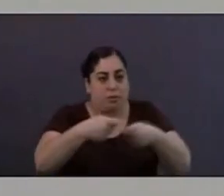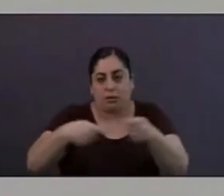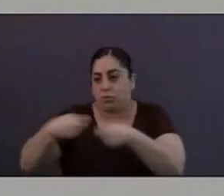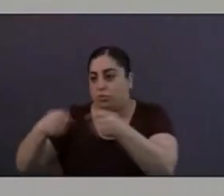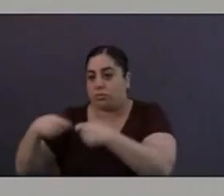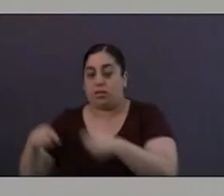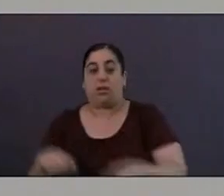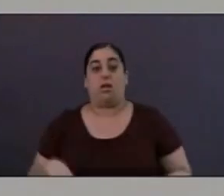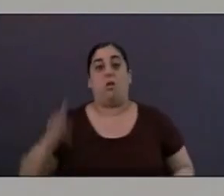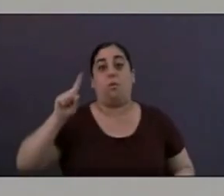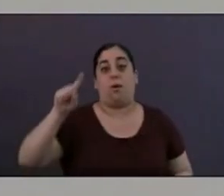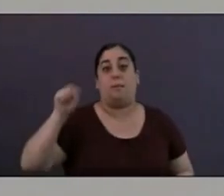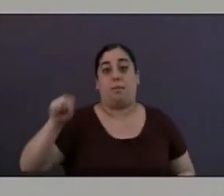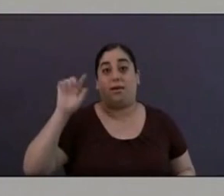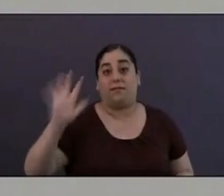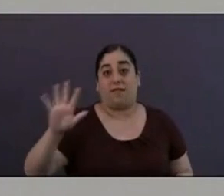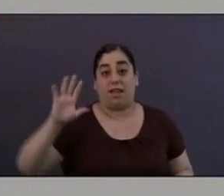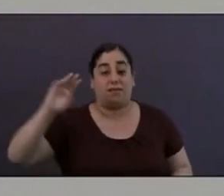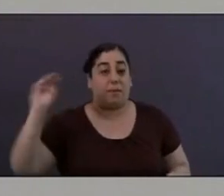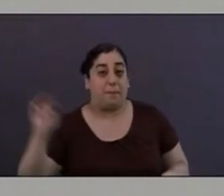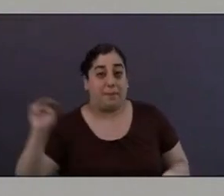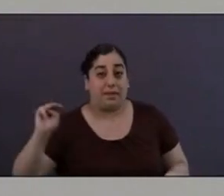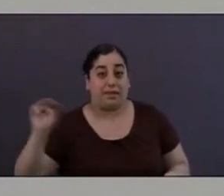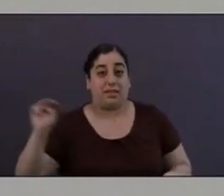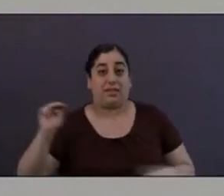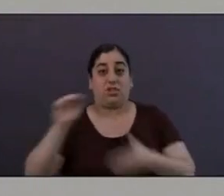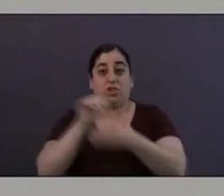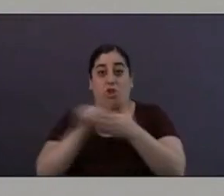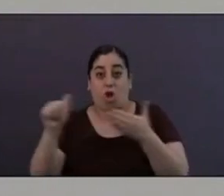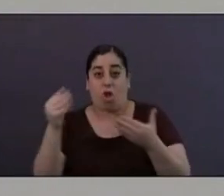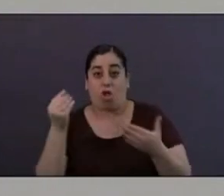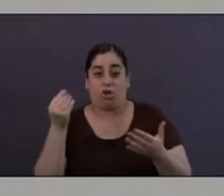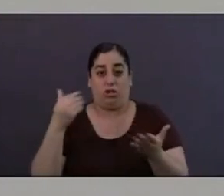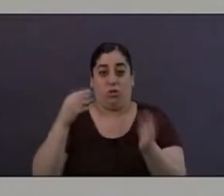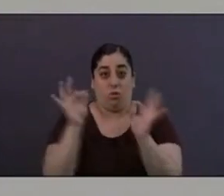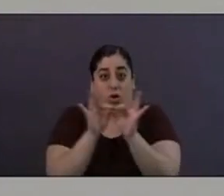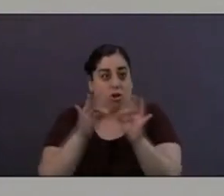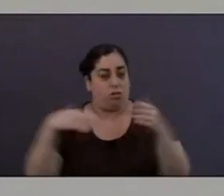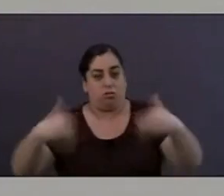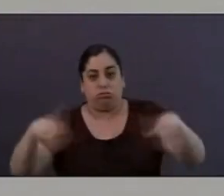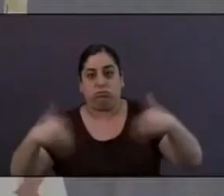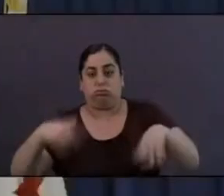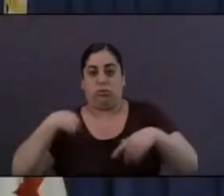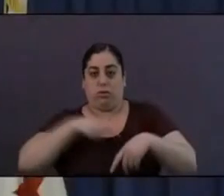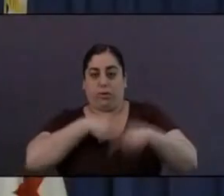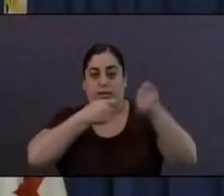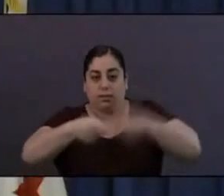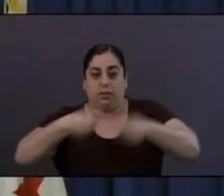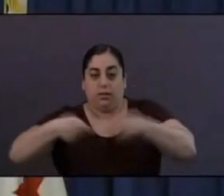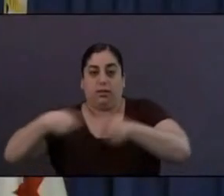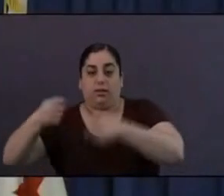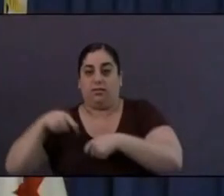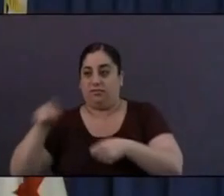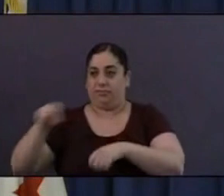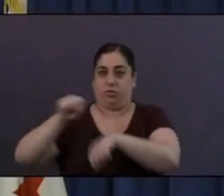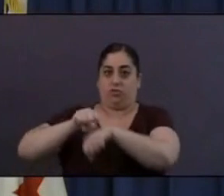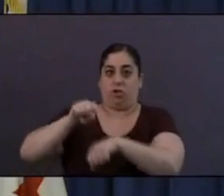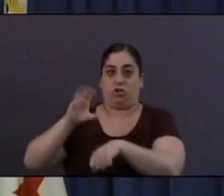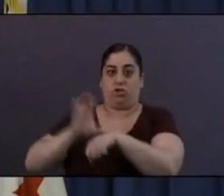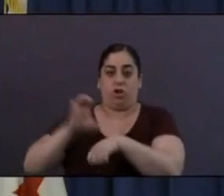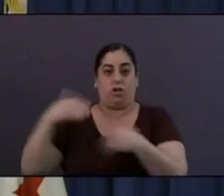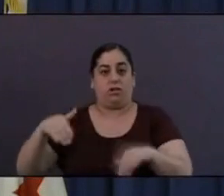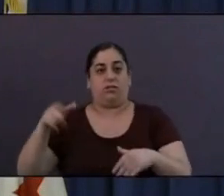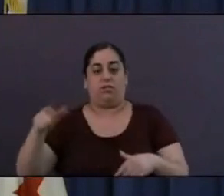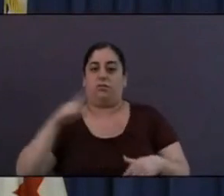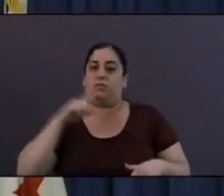And as we continue to fight against this very aggressive virus, PPE is just as important as ever. In I stopped by